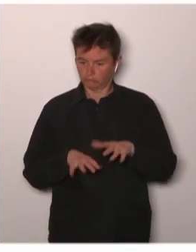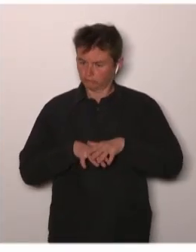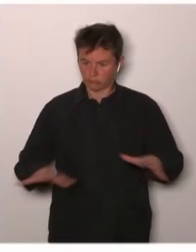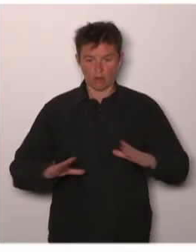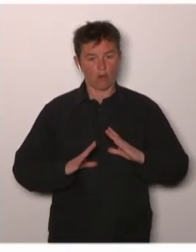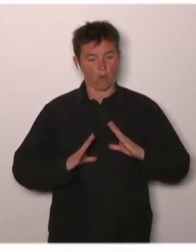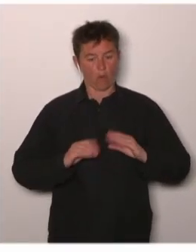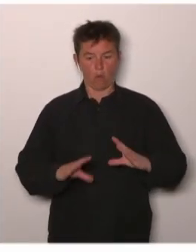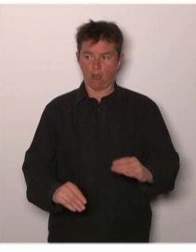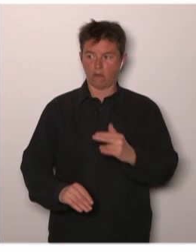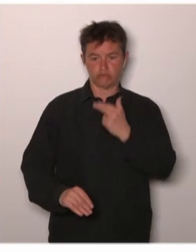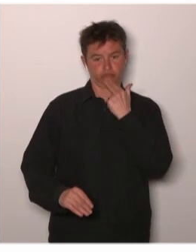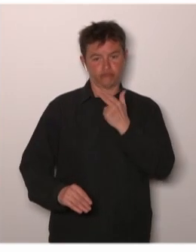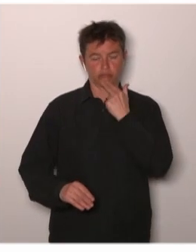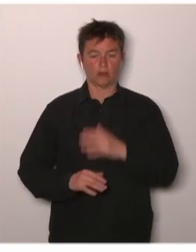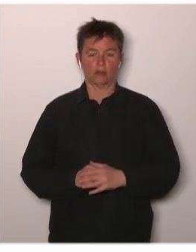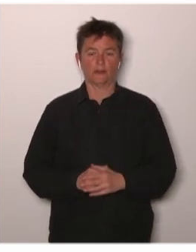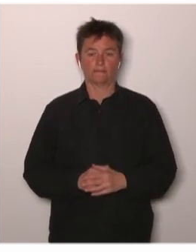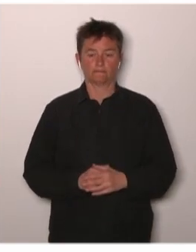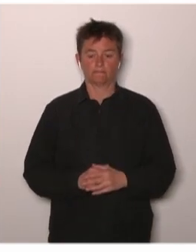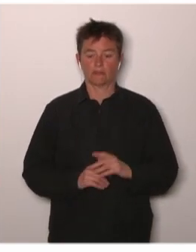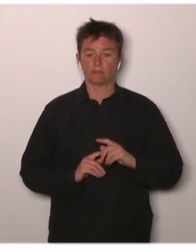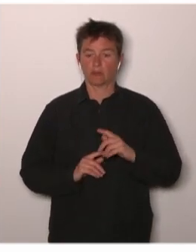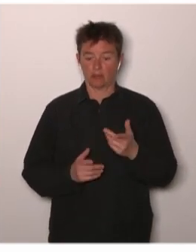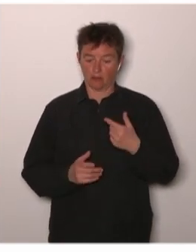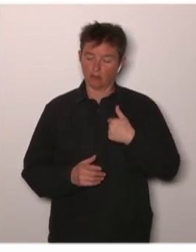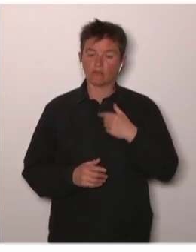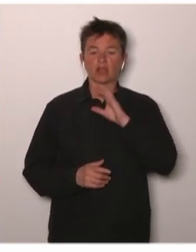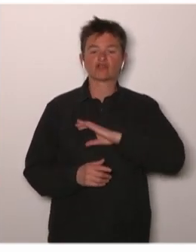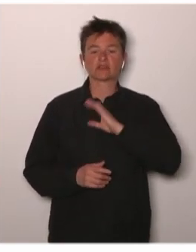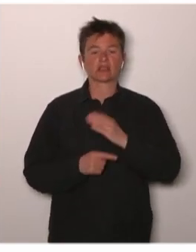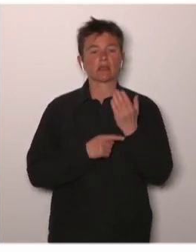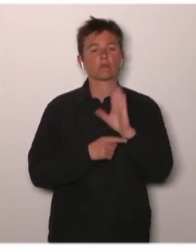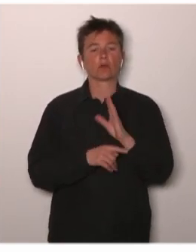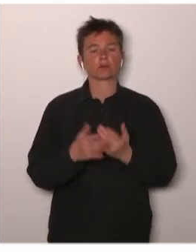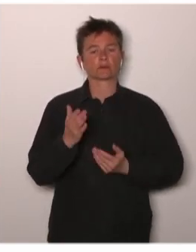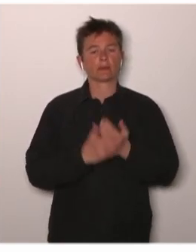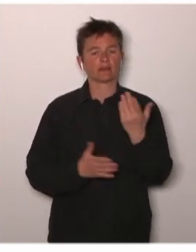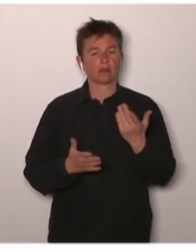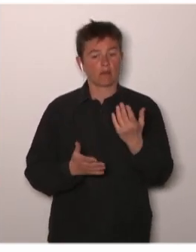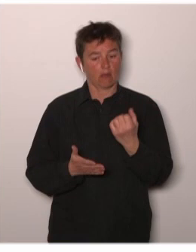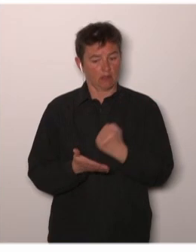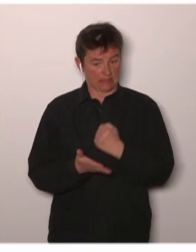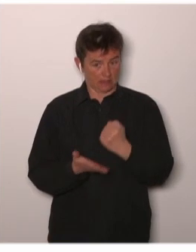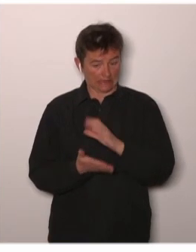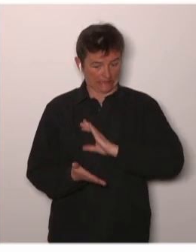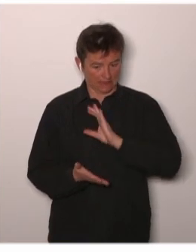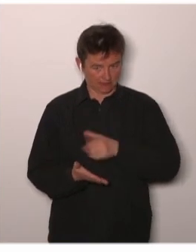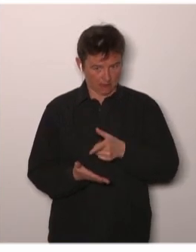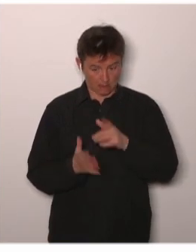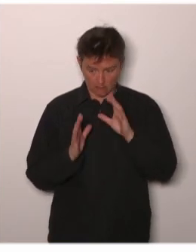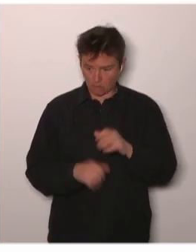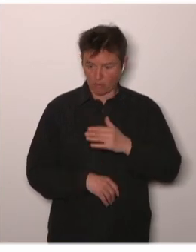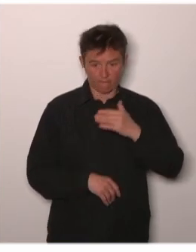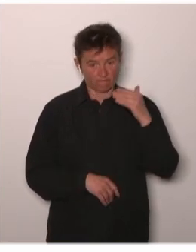the trials that I've tried to show you this morning could be rapidly activated I want to